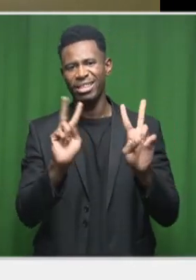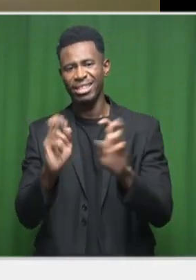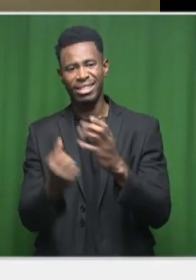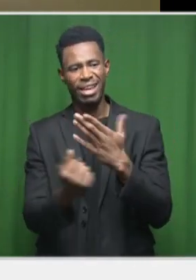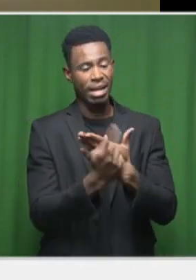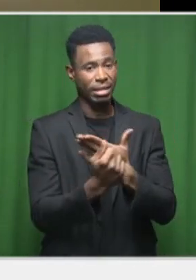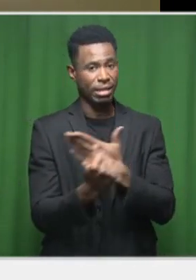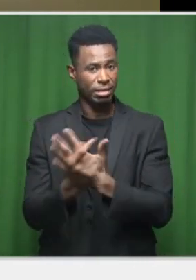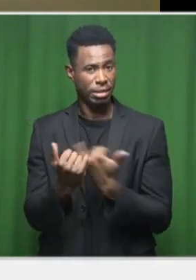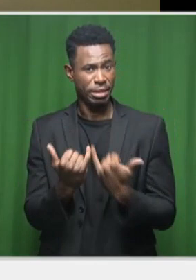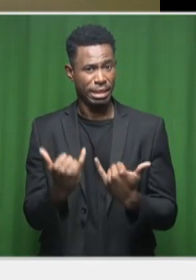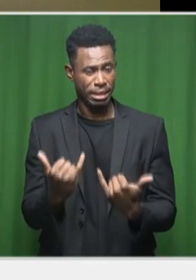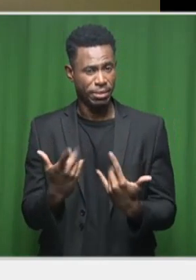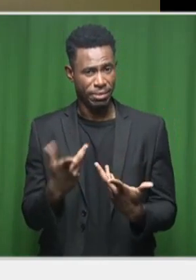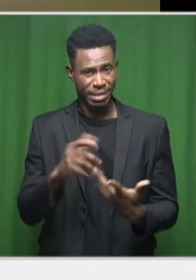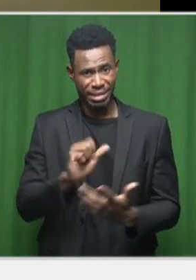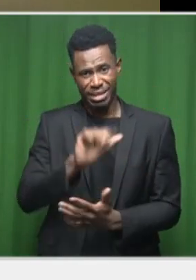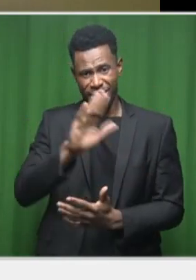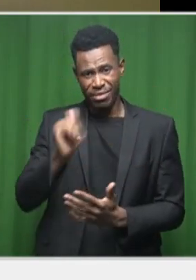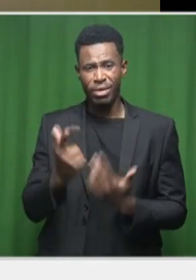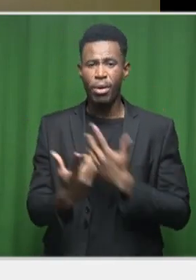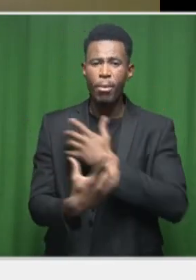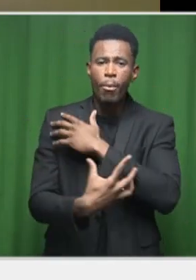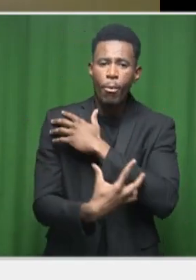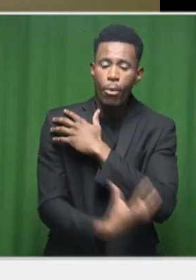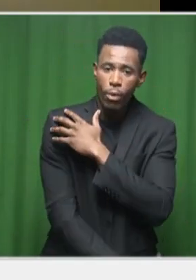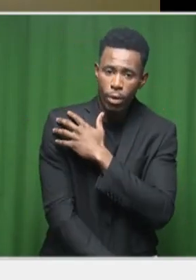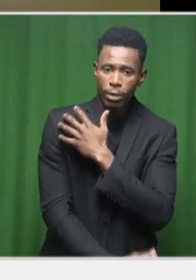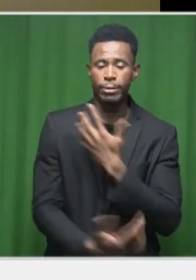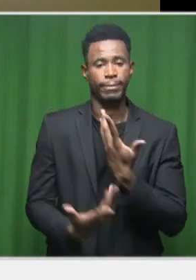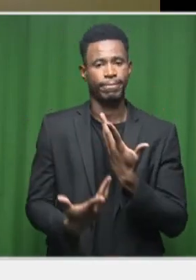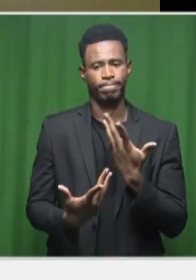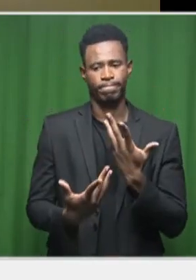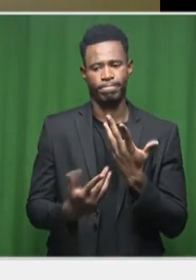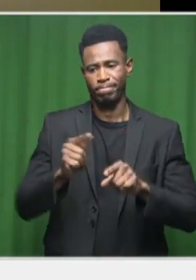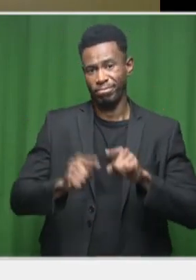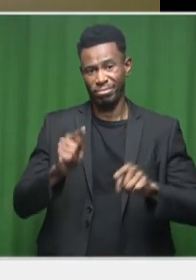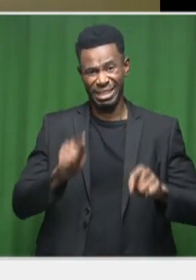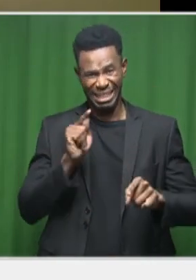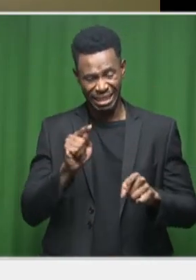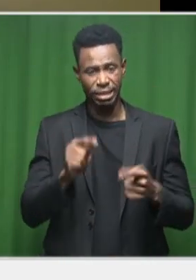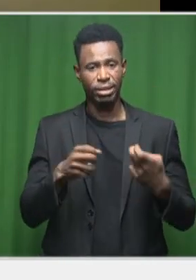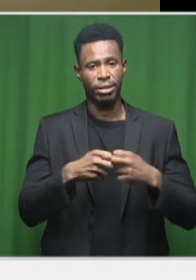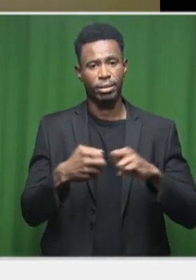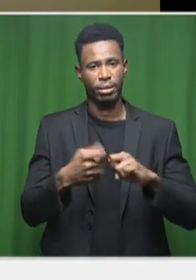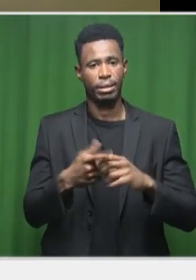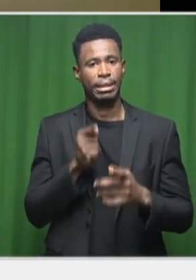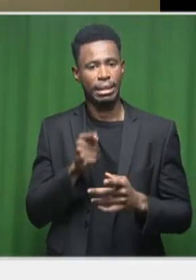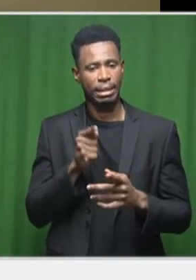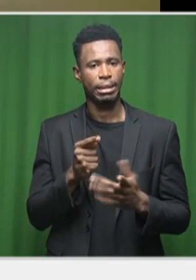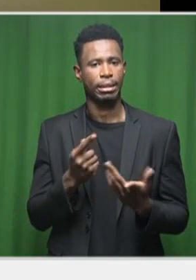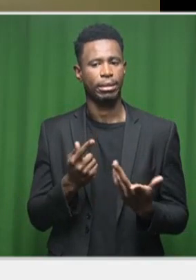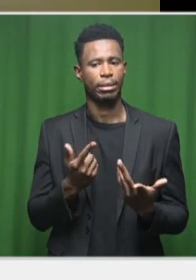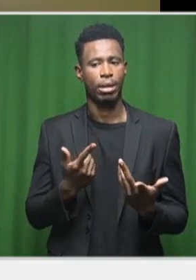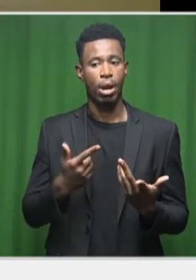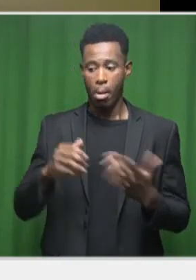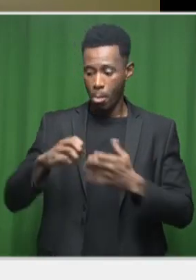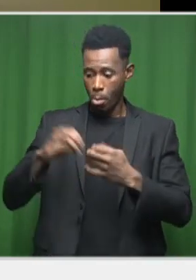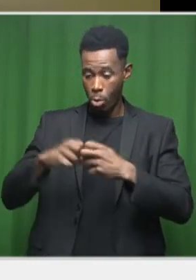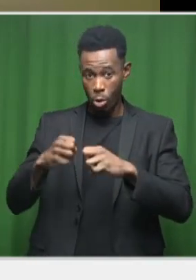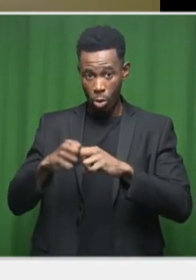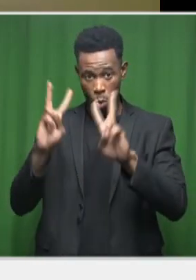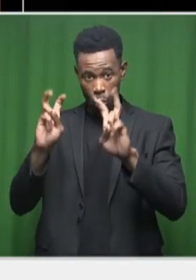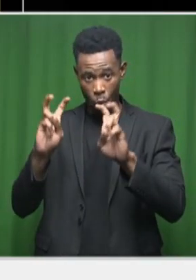we are facing at this point in time within the country, poverty and so on, contributing to our overall water